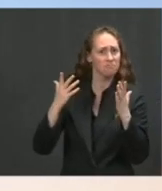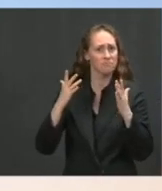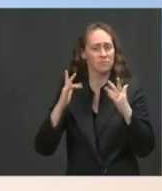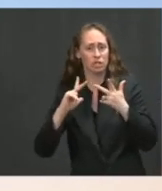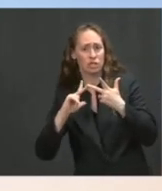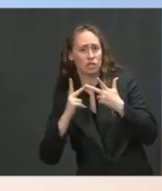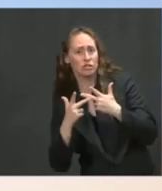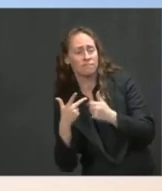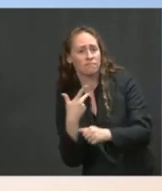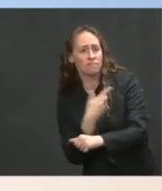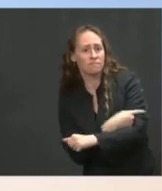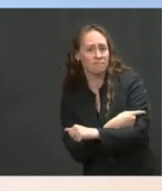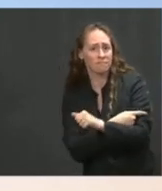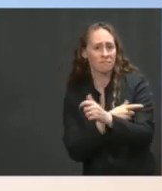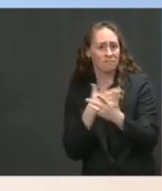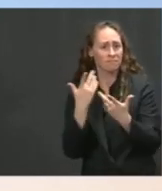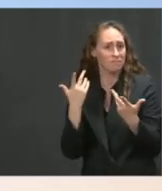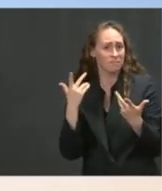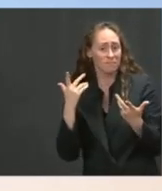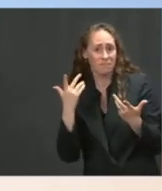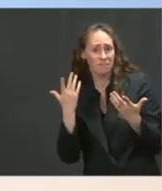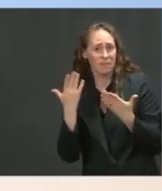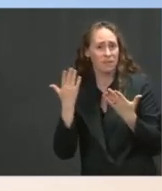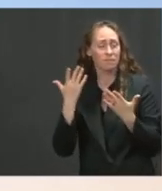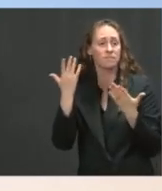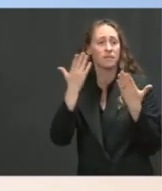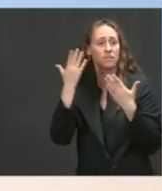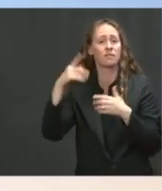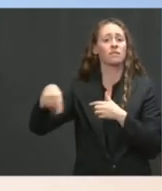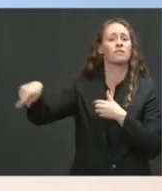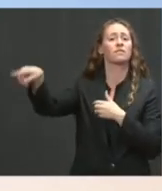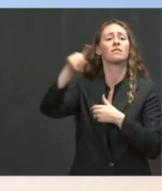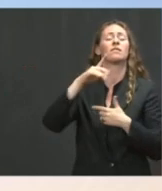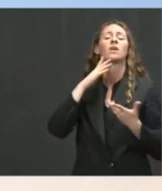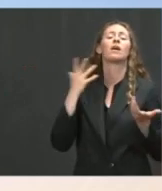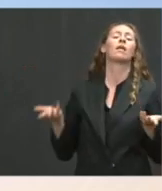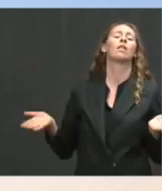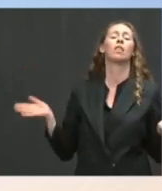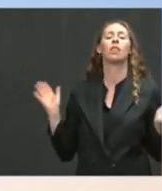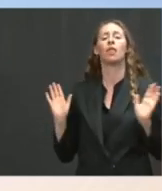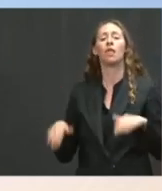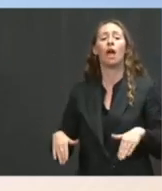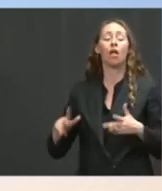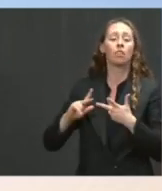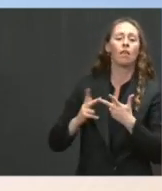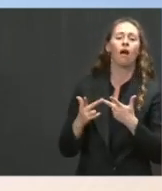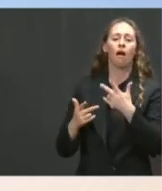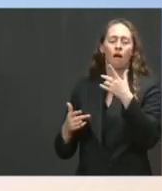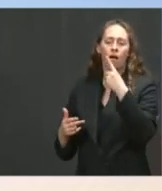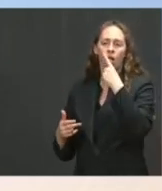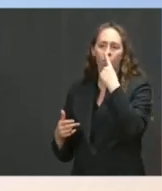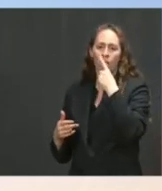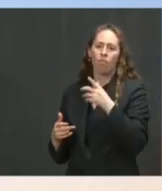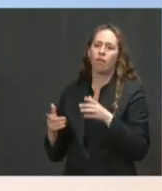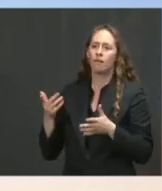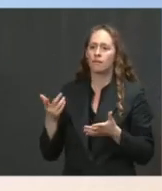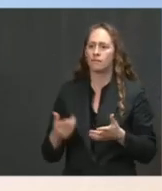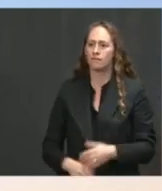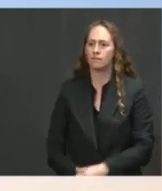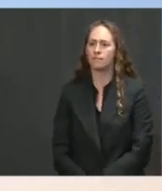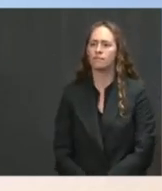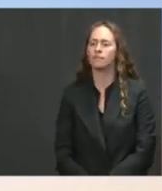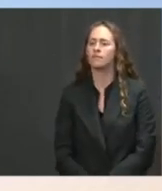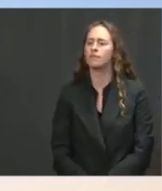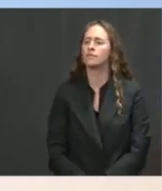shot? Well, one of the pieces that I expect our COVID team to speak to tomorrow is our operational plans as it relates to